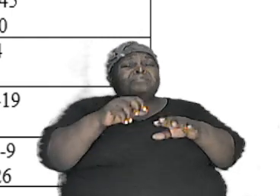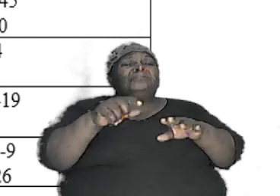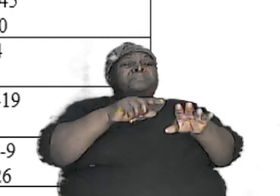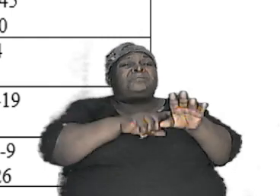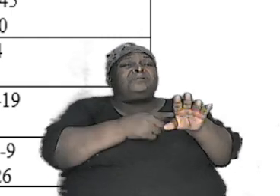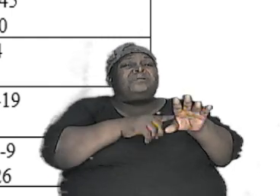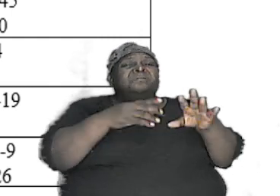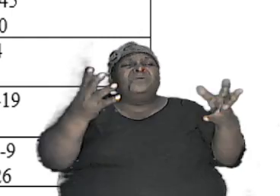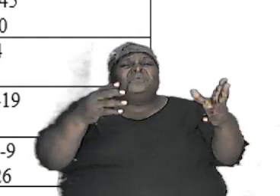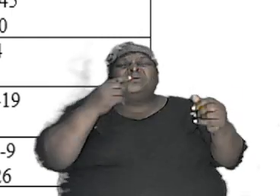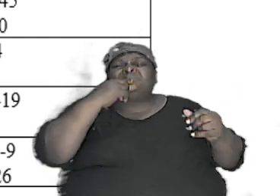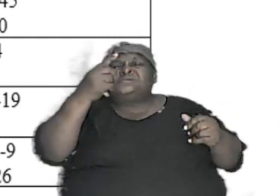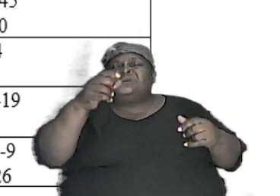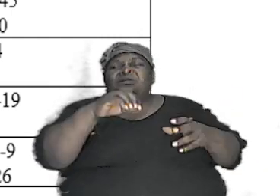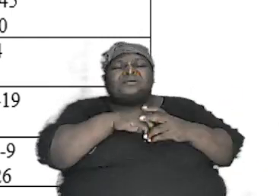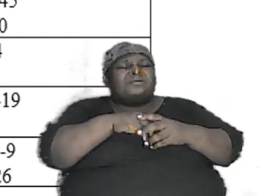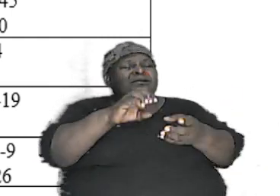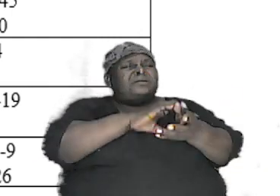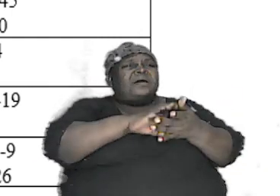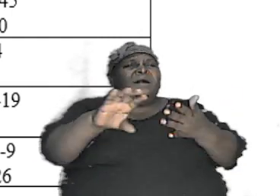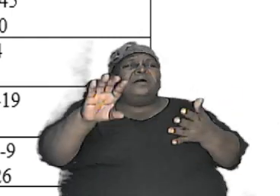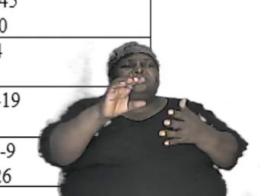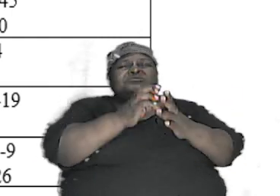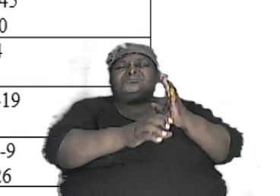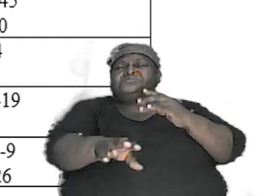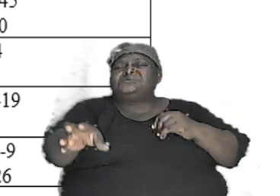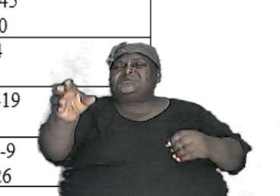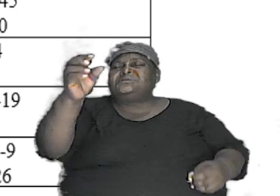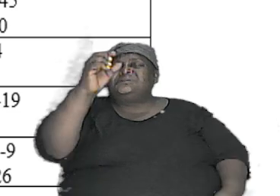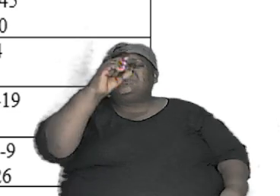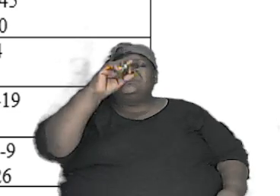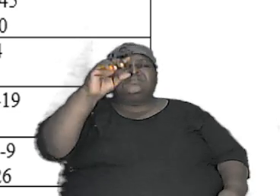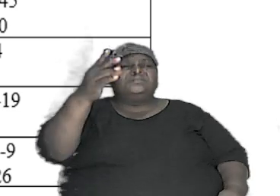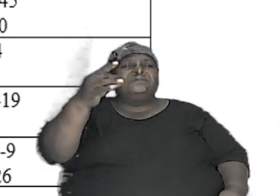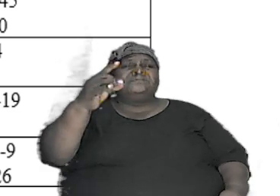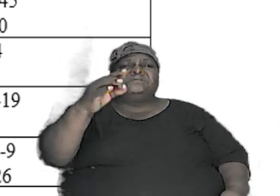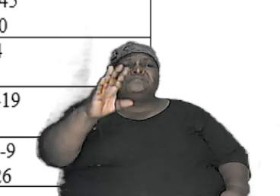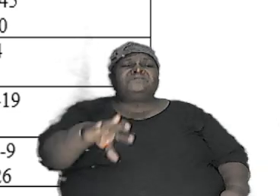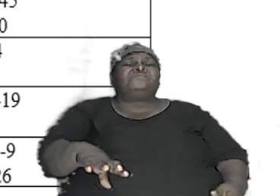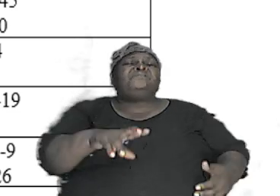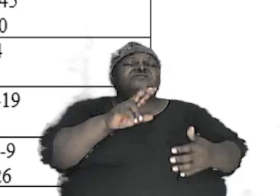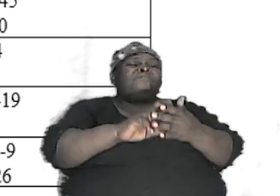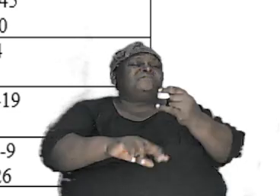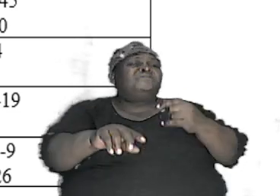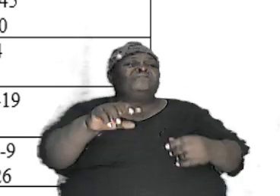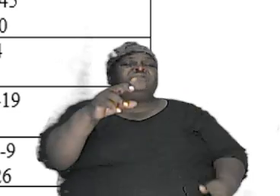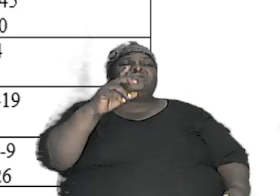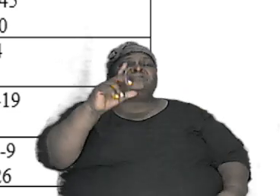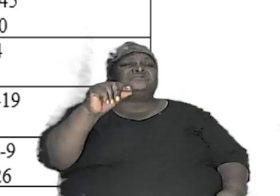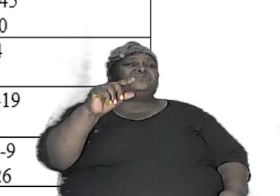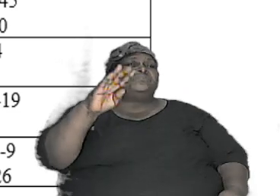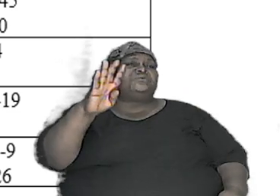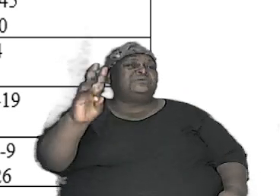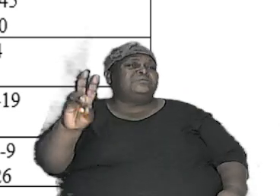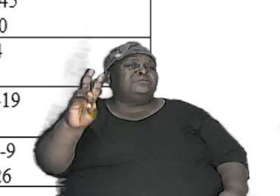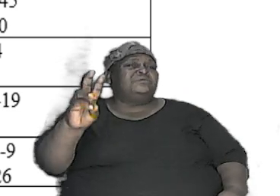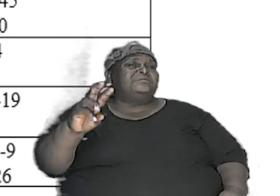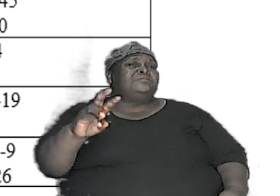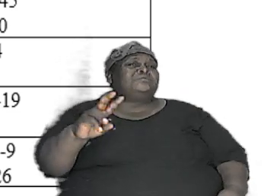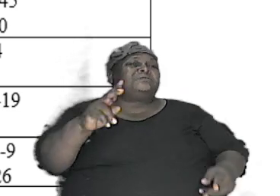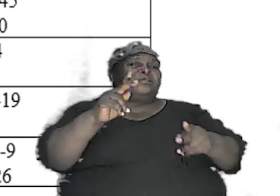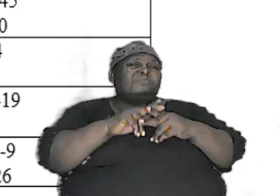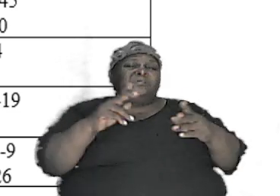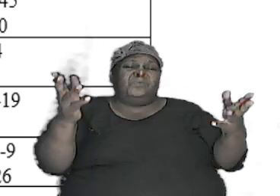in Acts chapter 17 and verse 26 is in keeping with